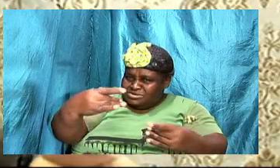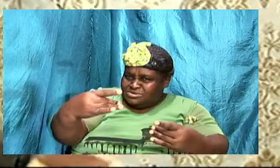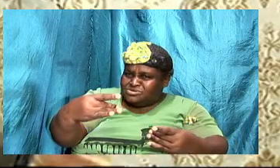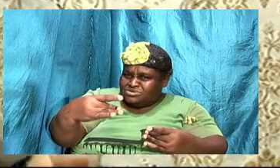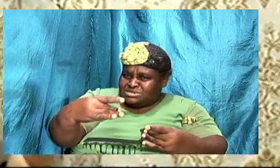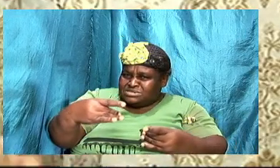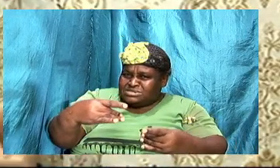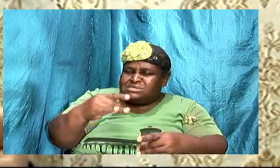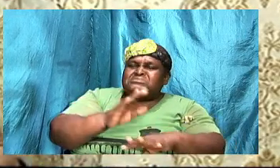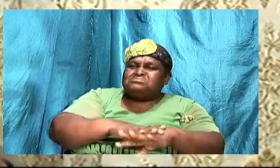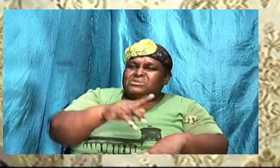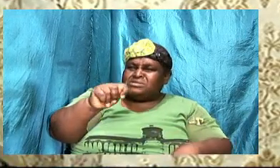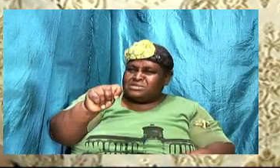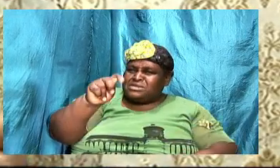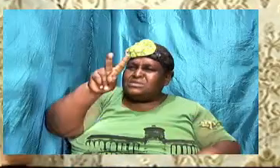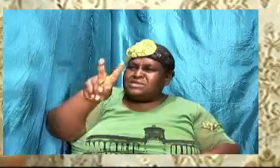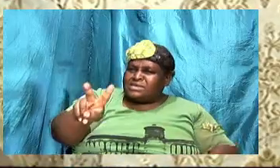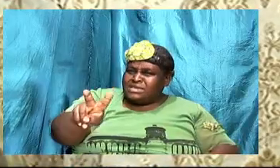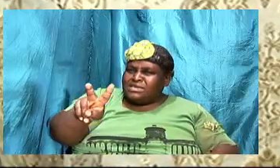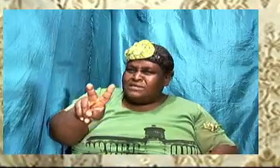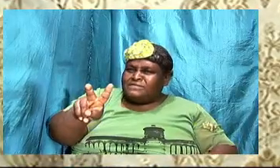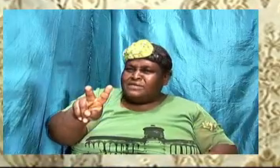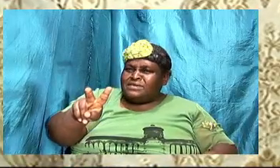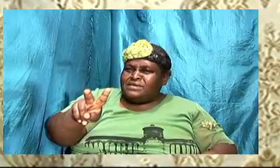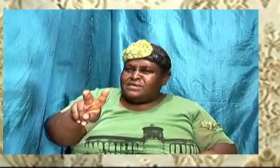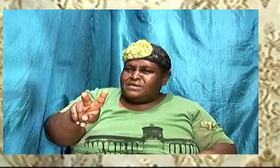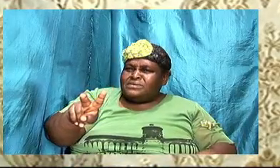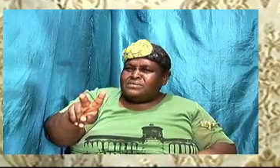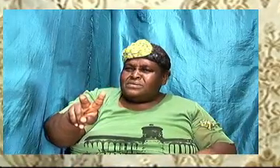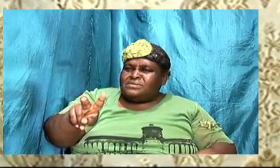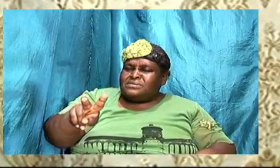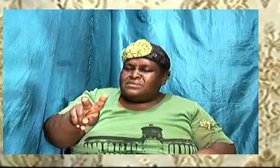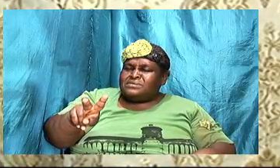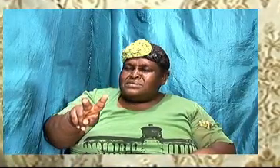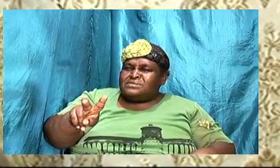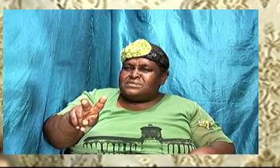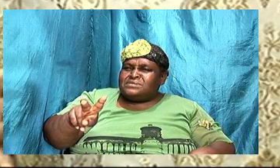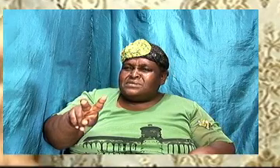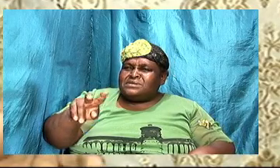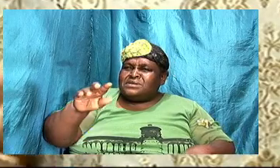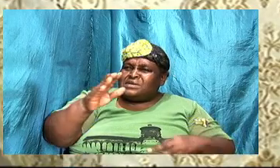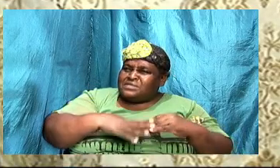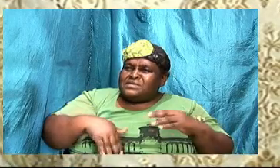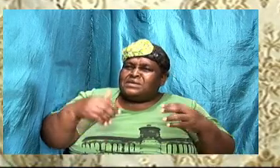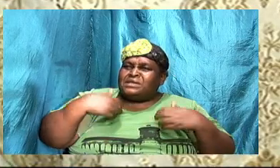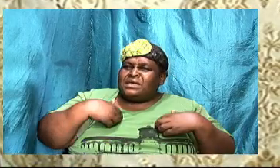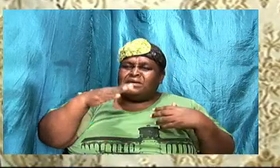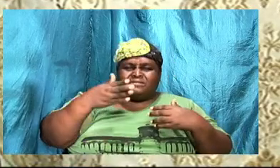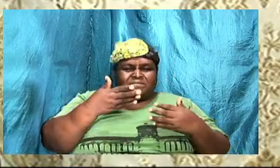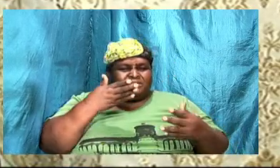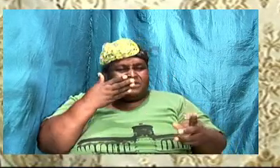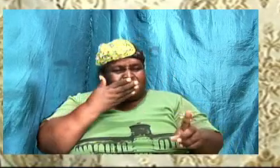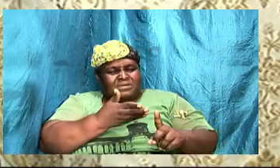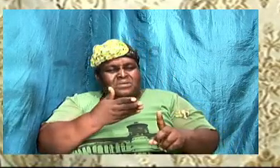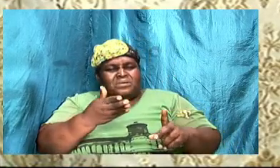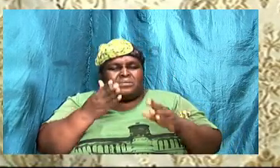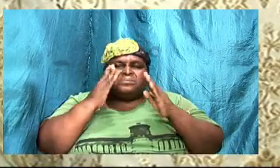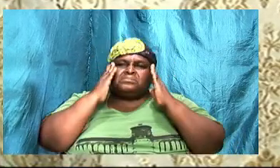on on the TV than giving me the attention. So it just does not look good if we